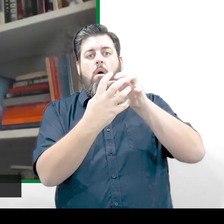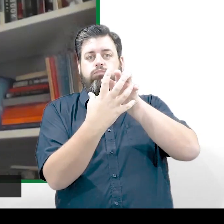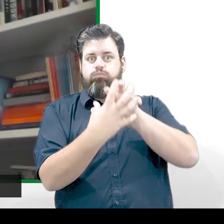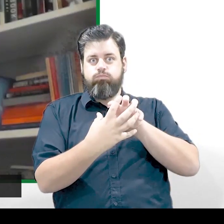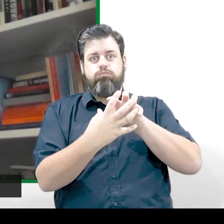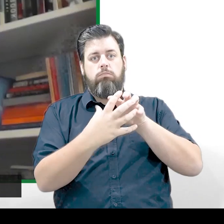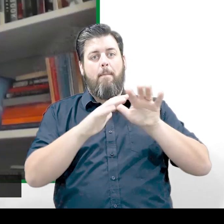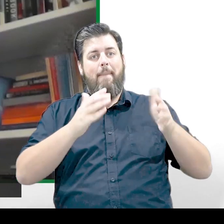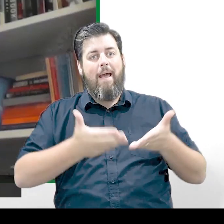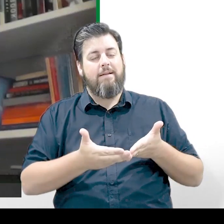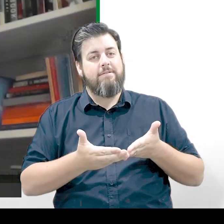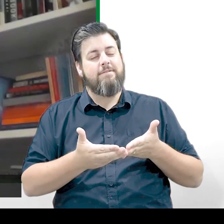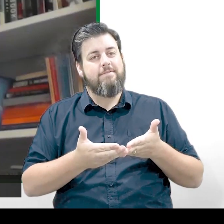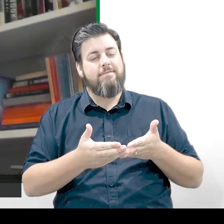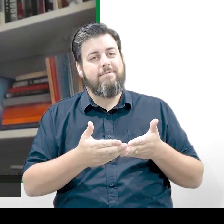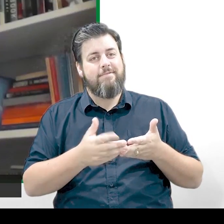beautiful rings.